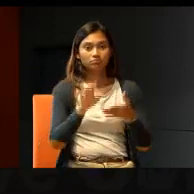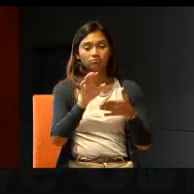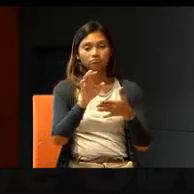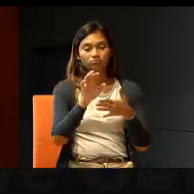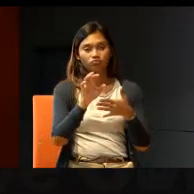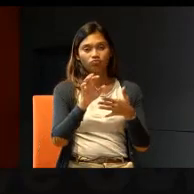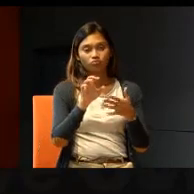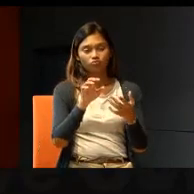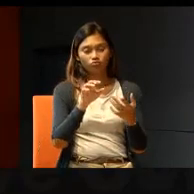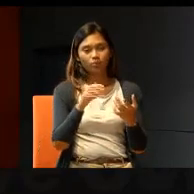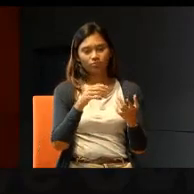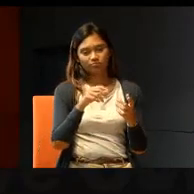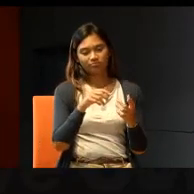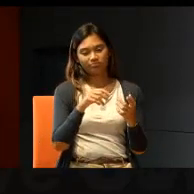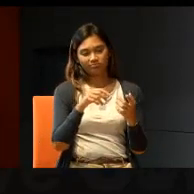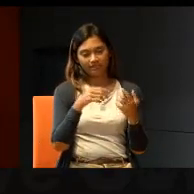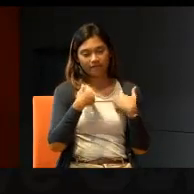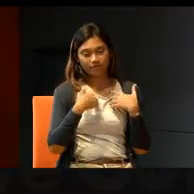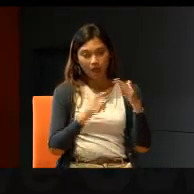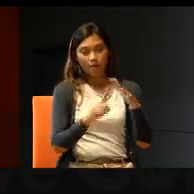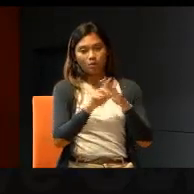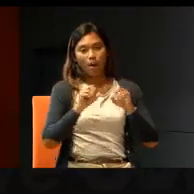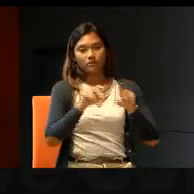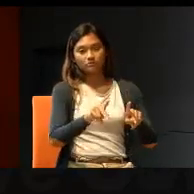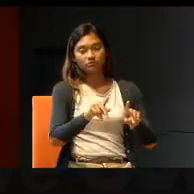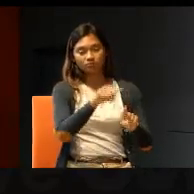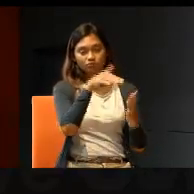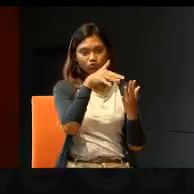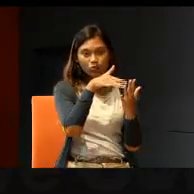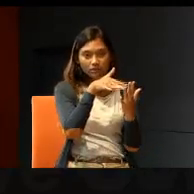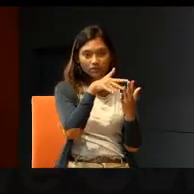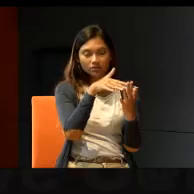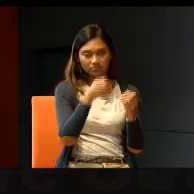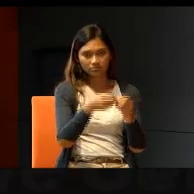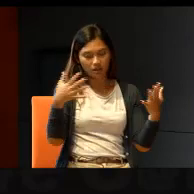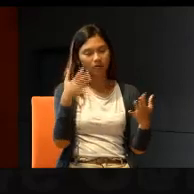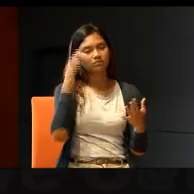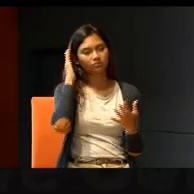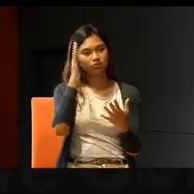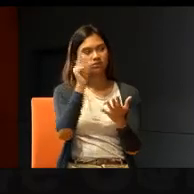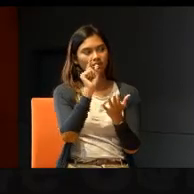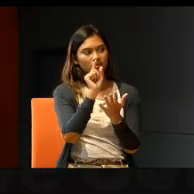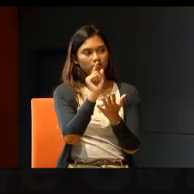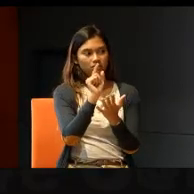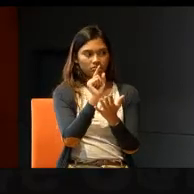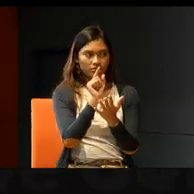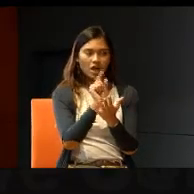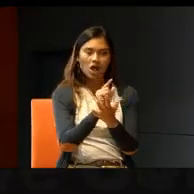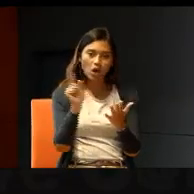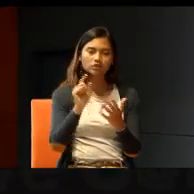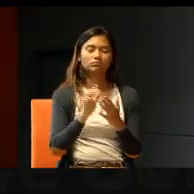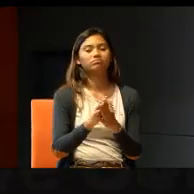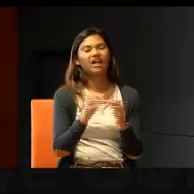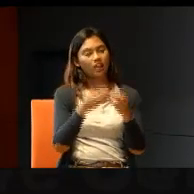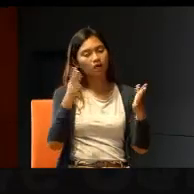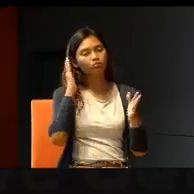there is an opportunity for them to study, I think a lot of them will grab it. A lot of them will at least